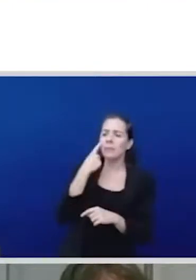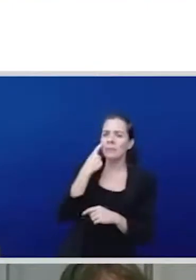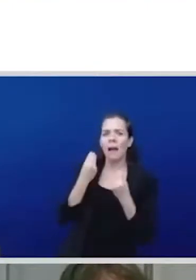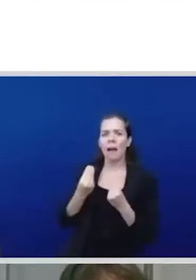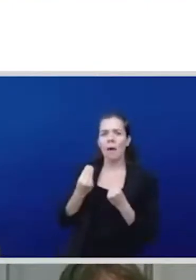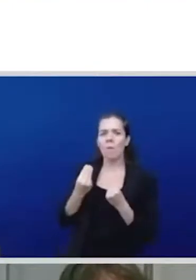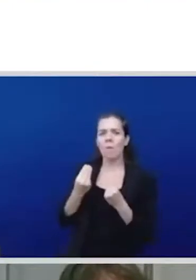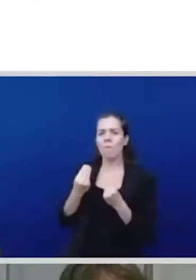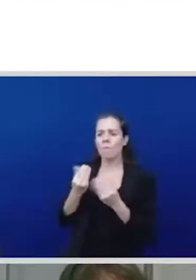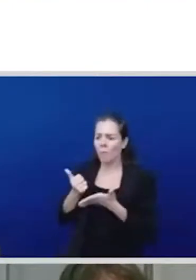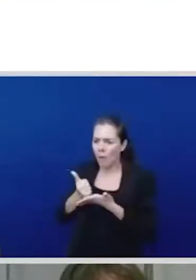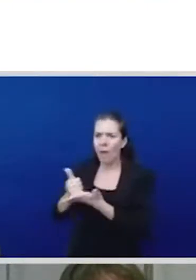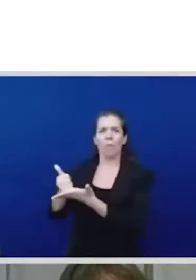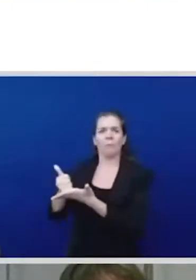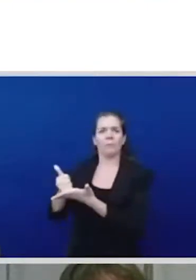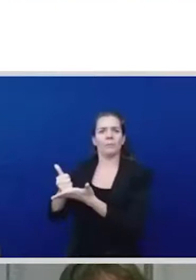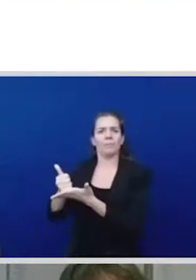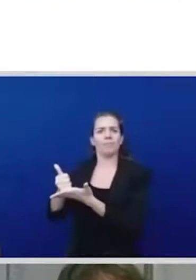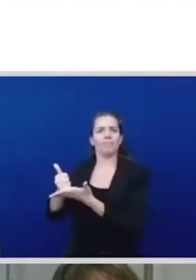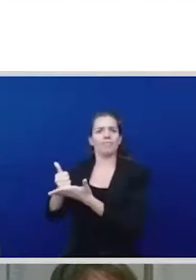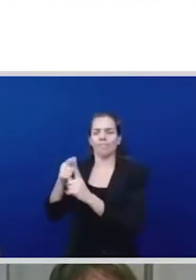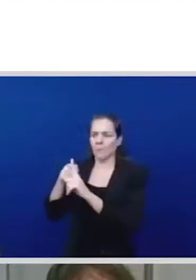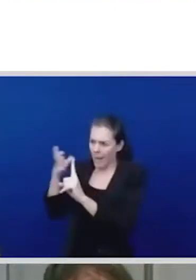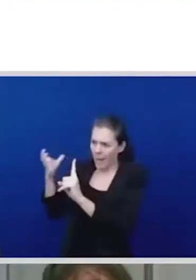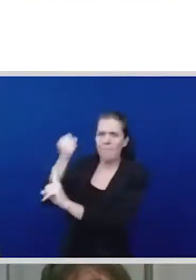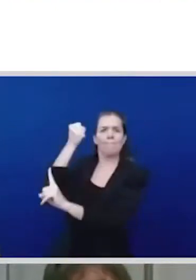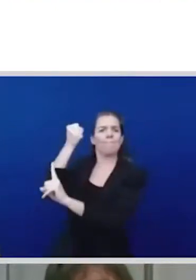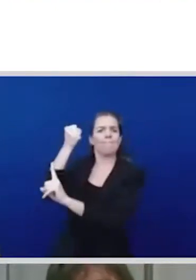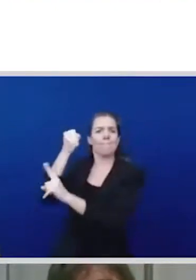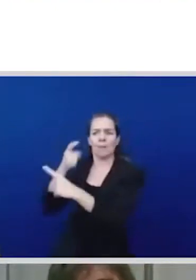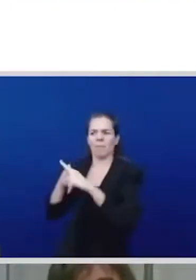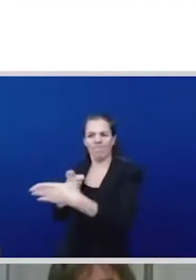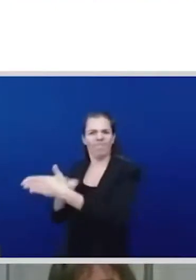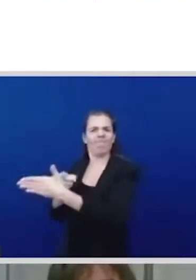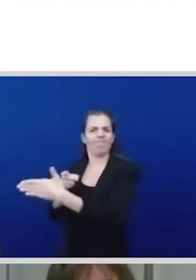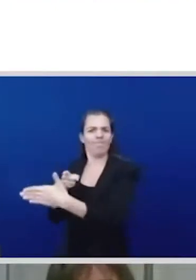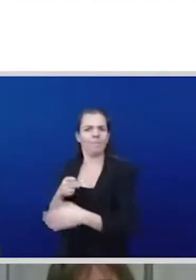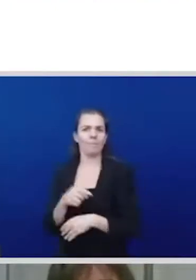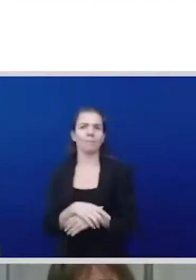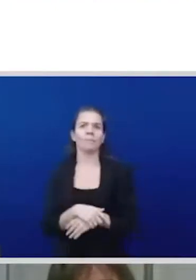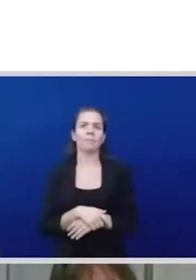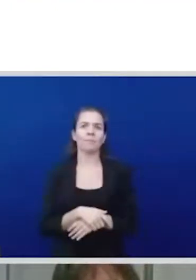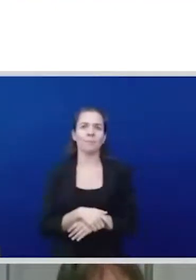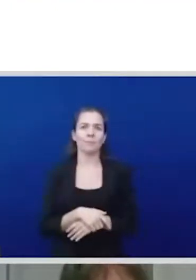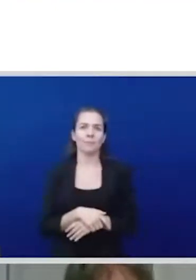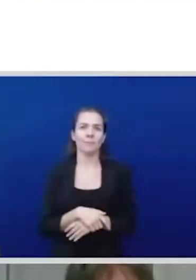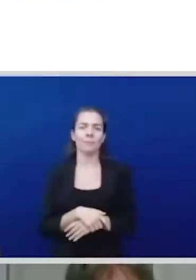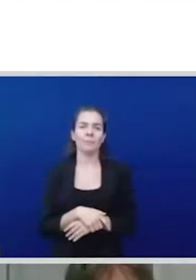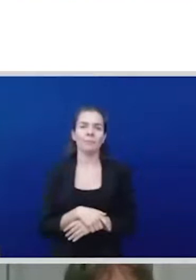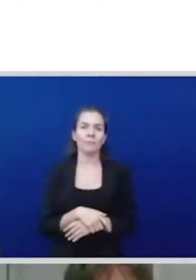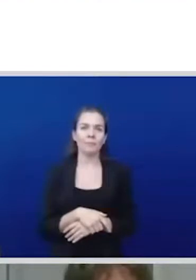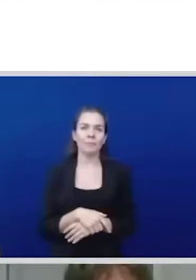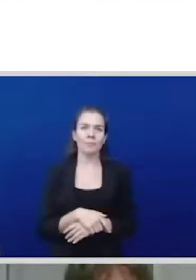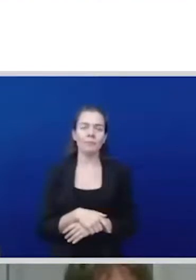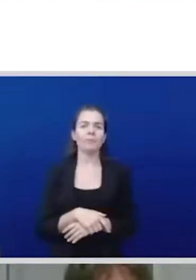up precedence that we can set when we challenge something in the courtroom it can seek good remedies for indigenous women and it